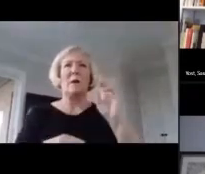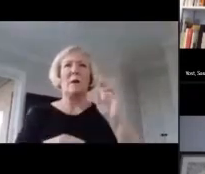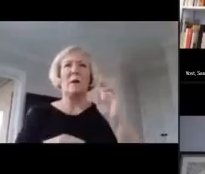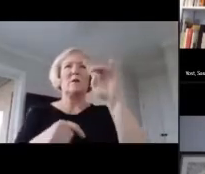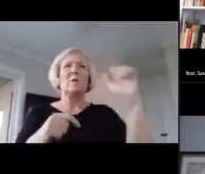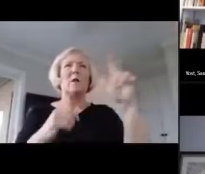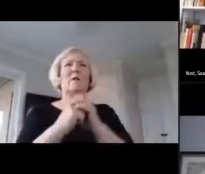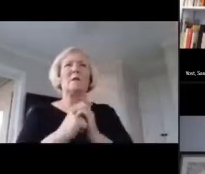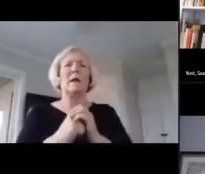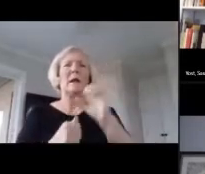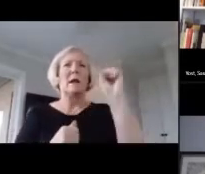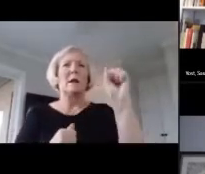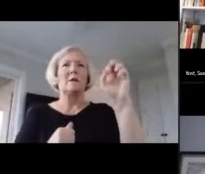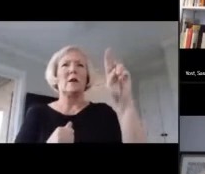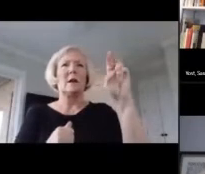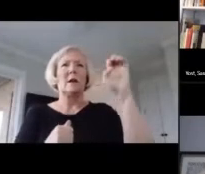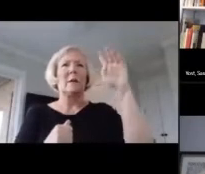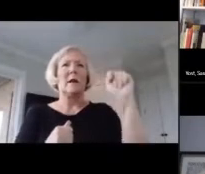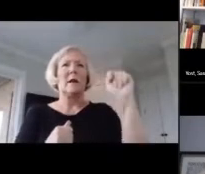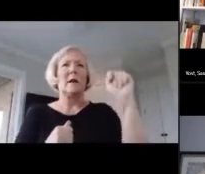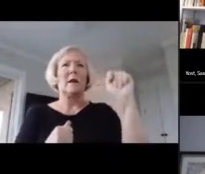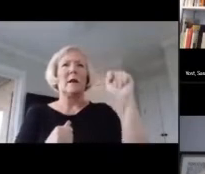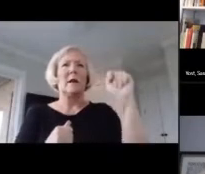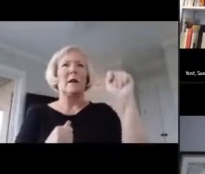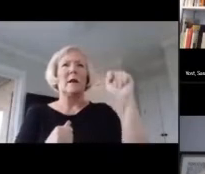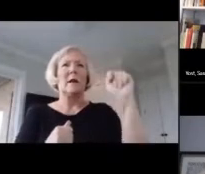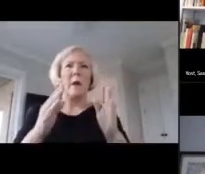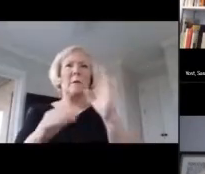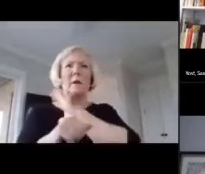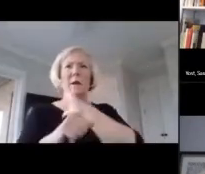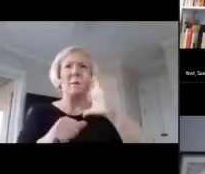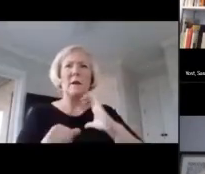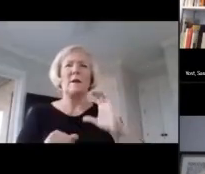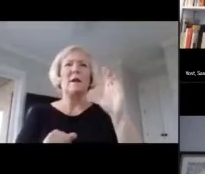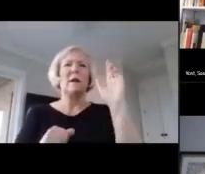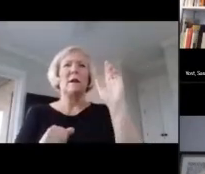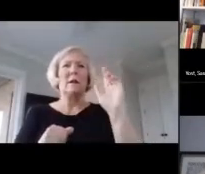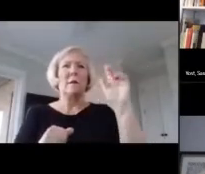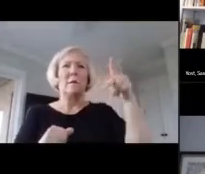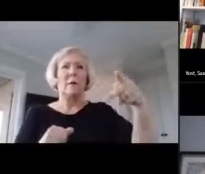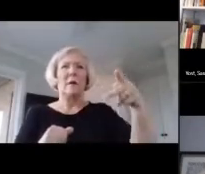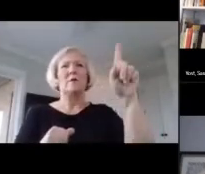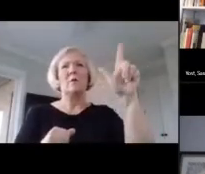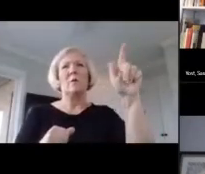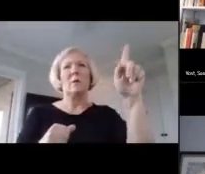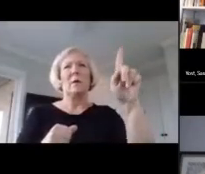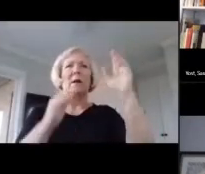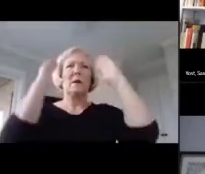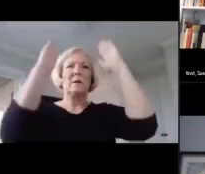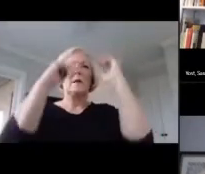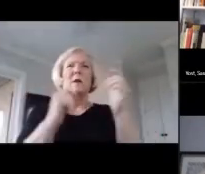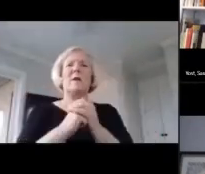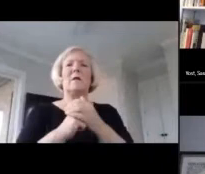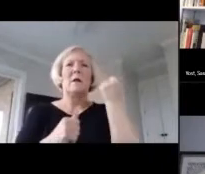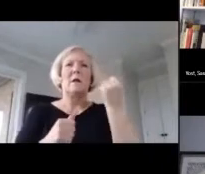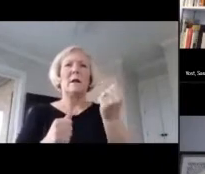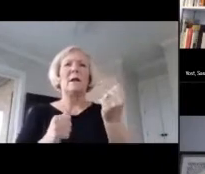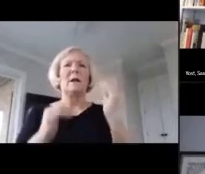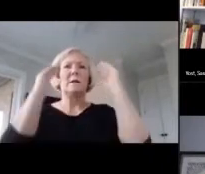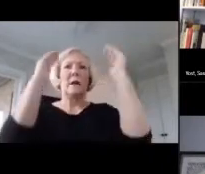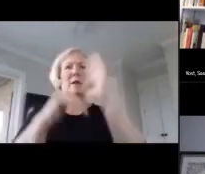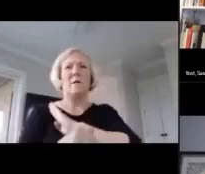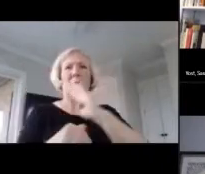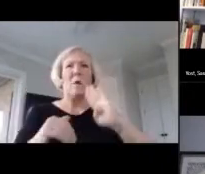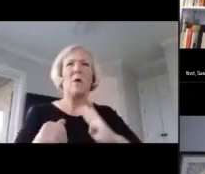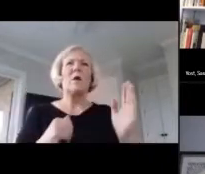SREB Teacher Prep Commission, P-21 Executive Board, the Executive Board of the Trump Foundation of Israel, and on the